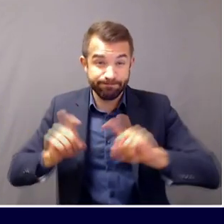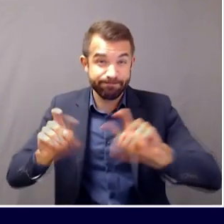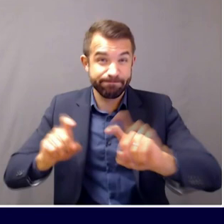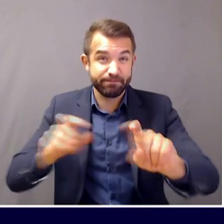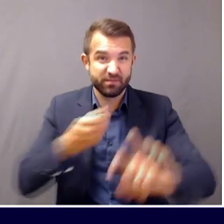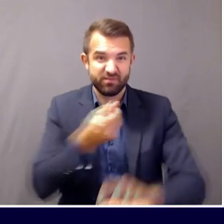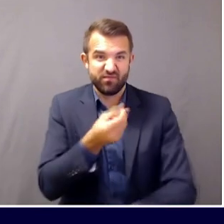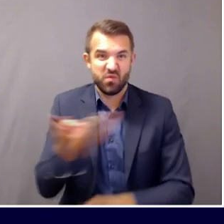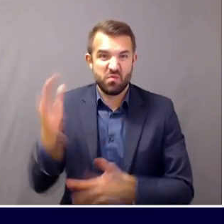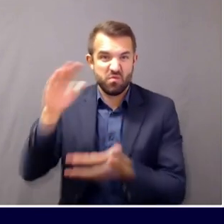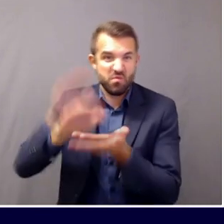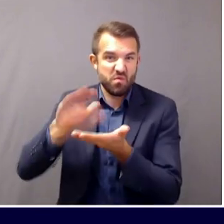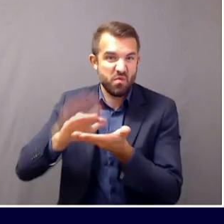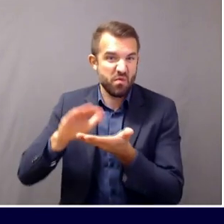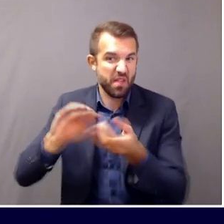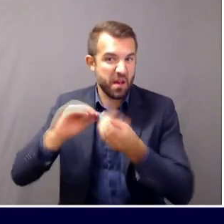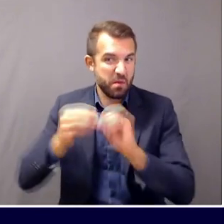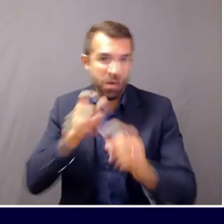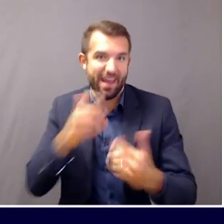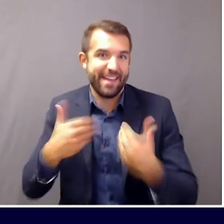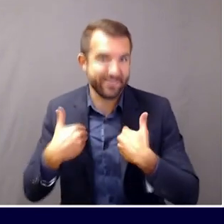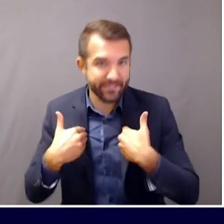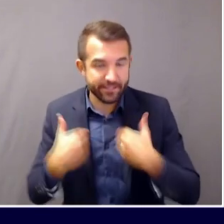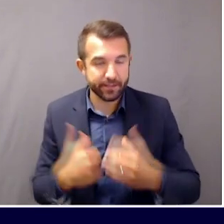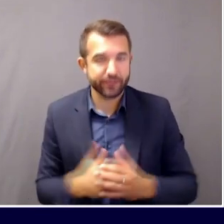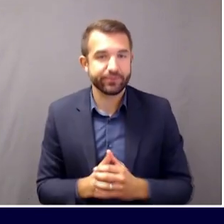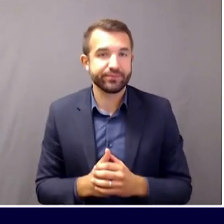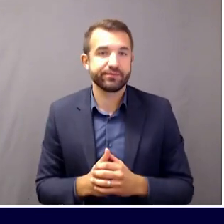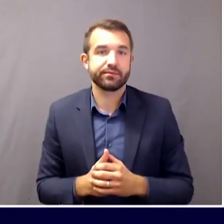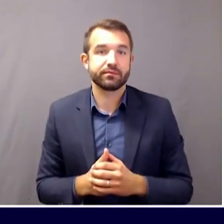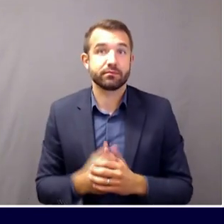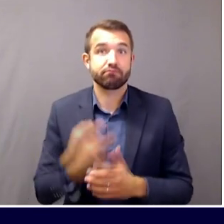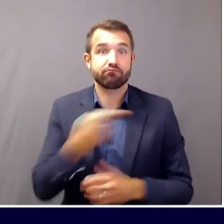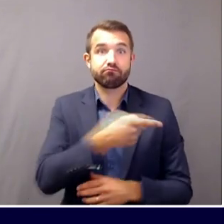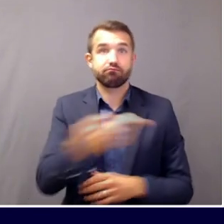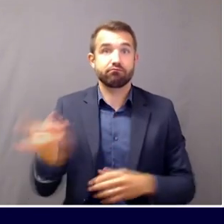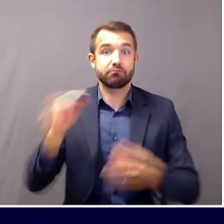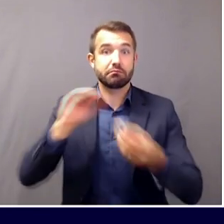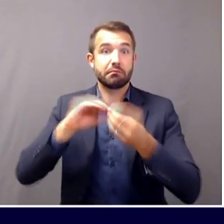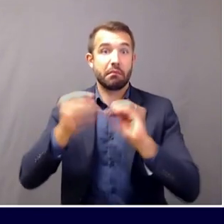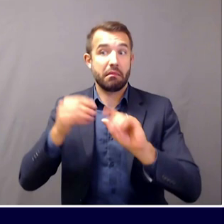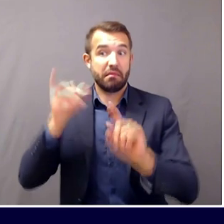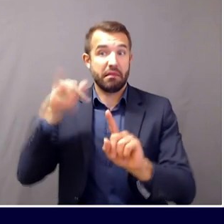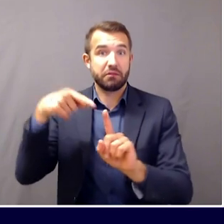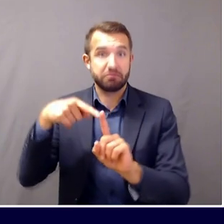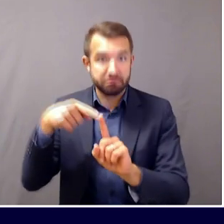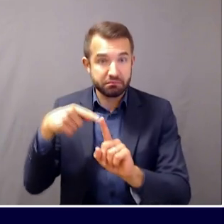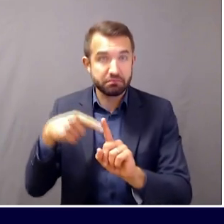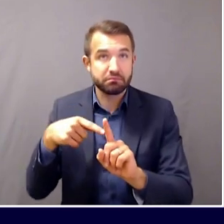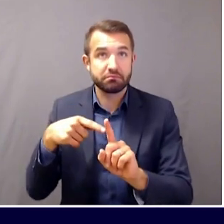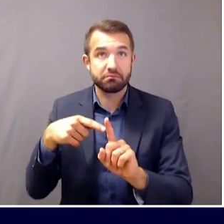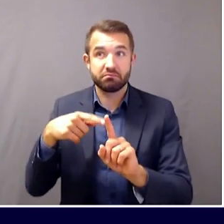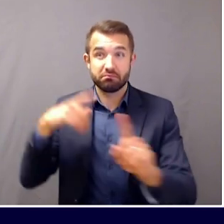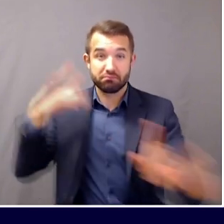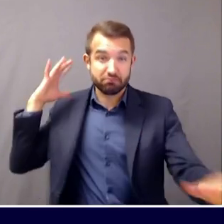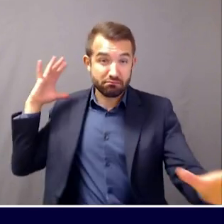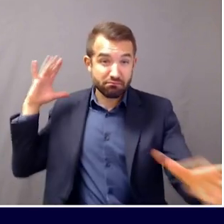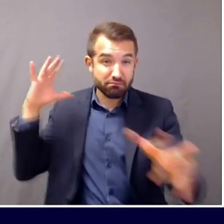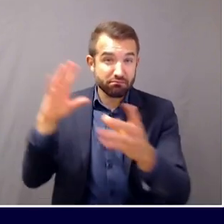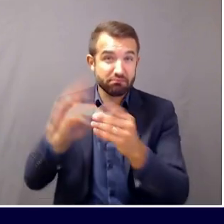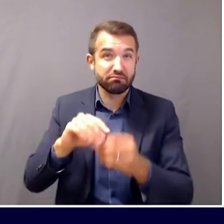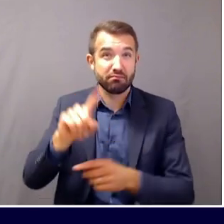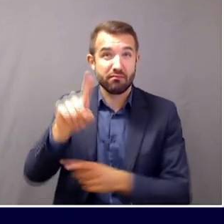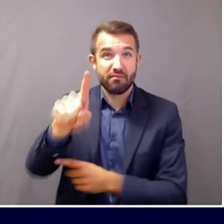It's important to keep in mind that these results are out of 191,000 total test